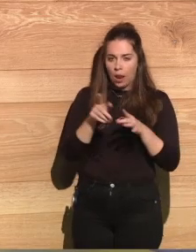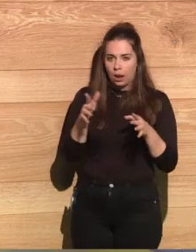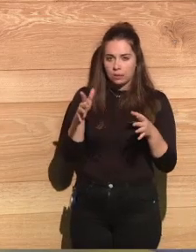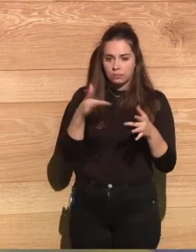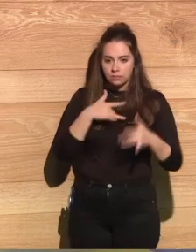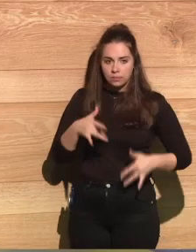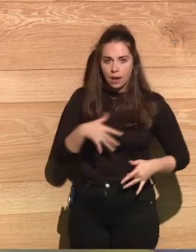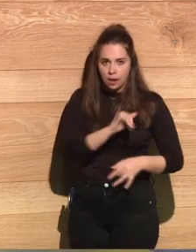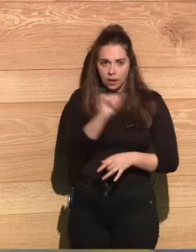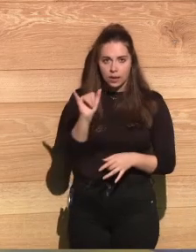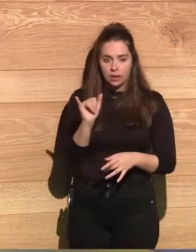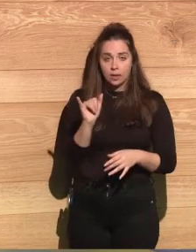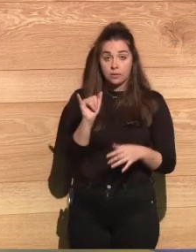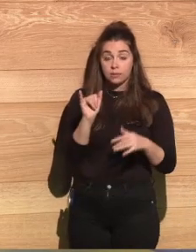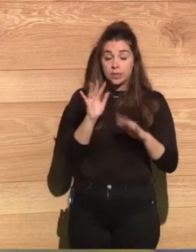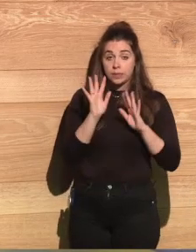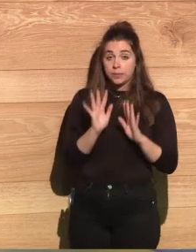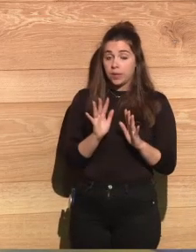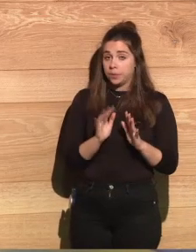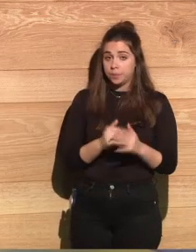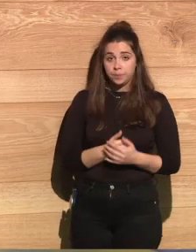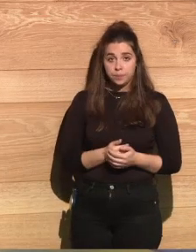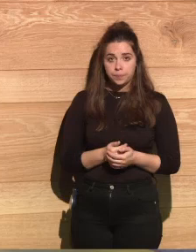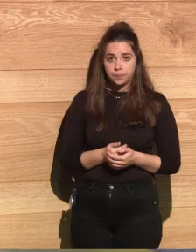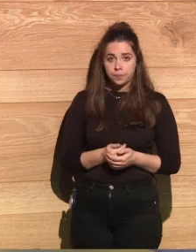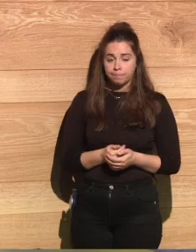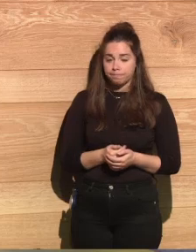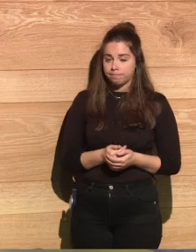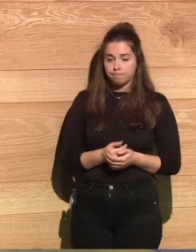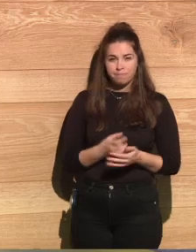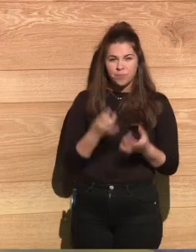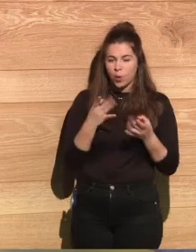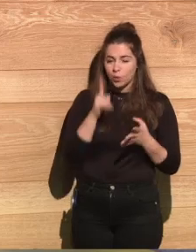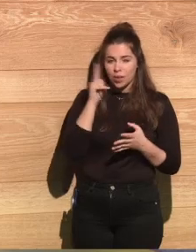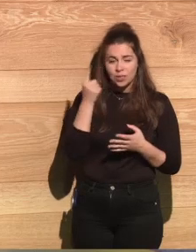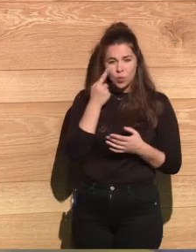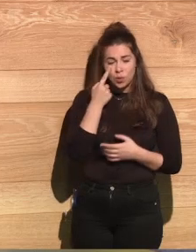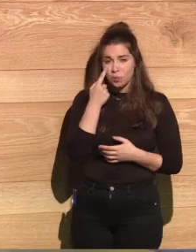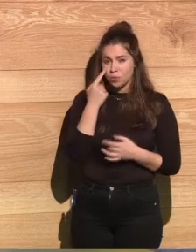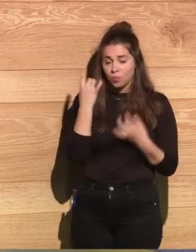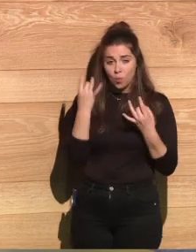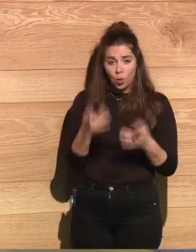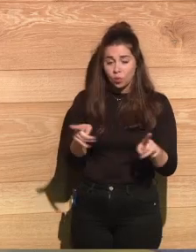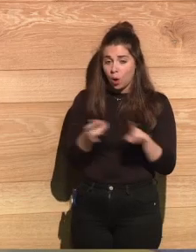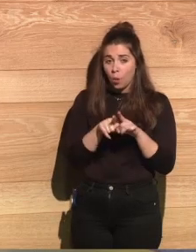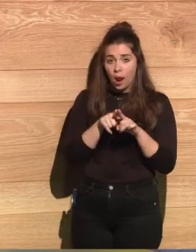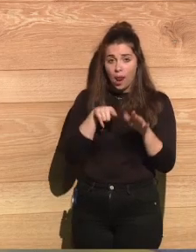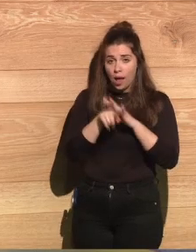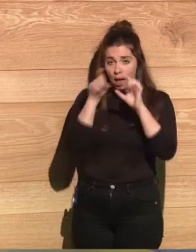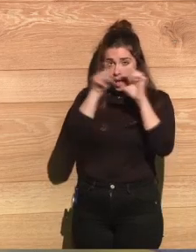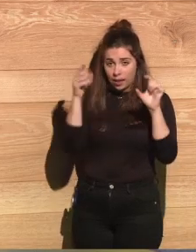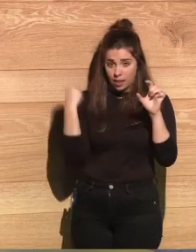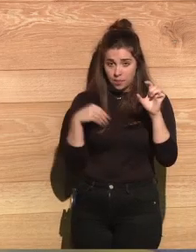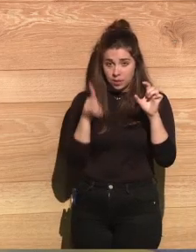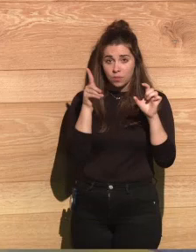soon we had to find out that agency, ABCC, was to study the